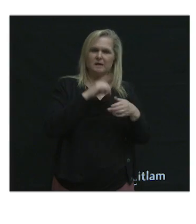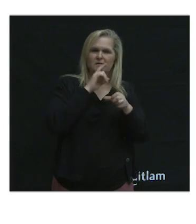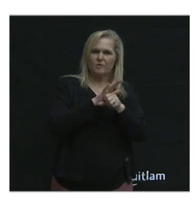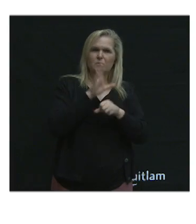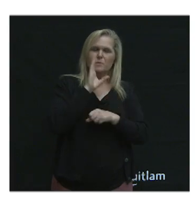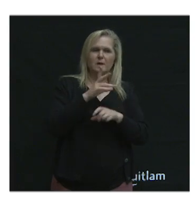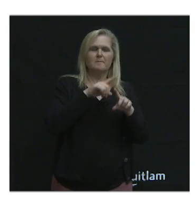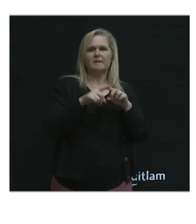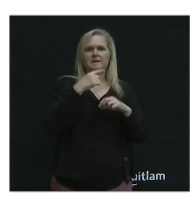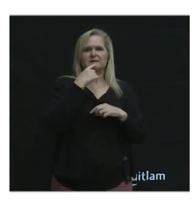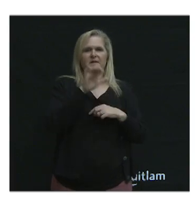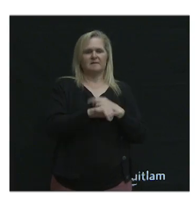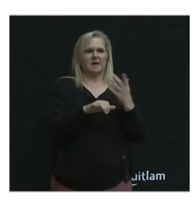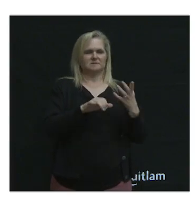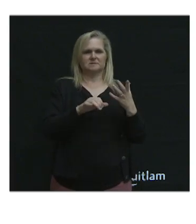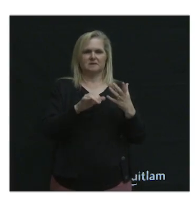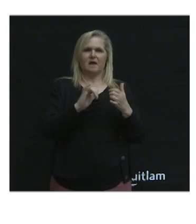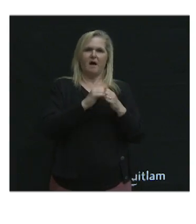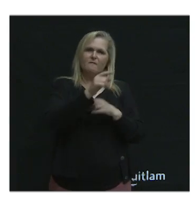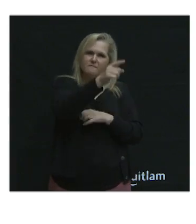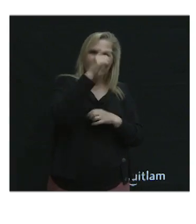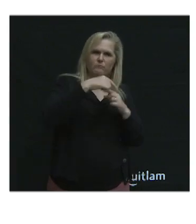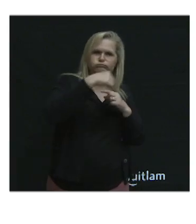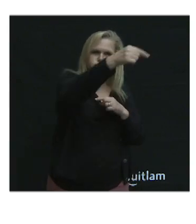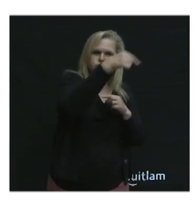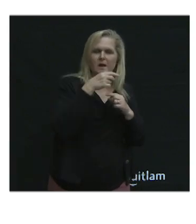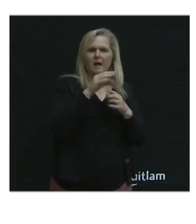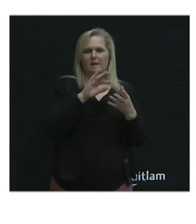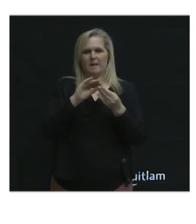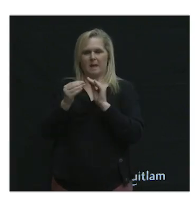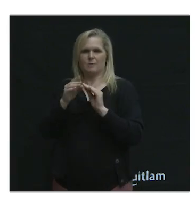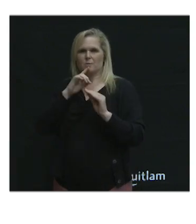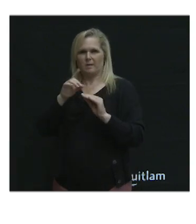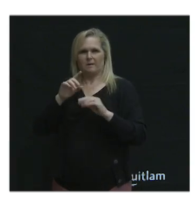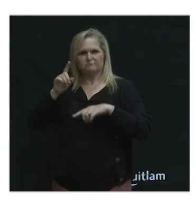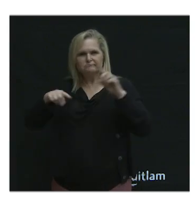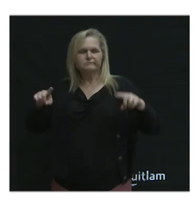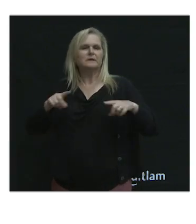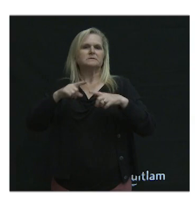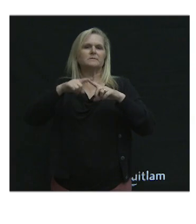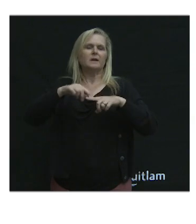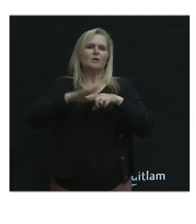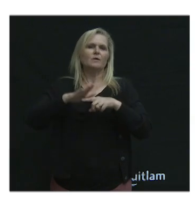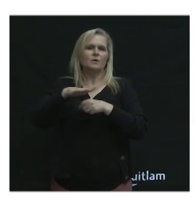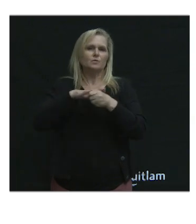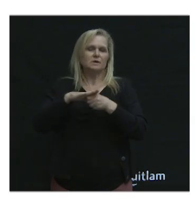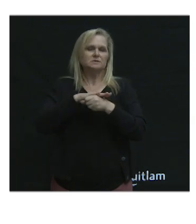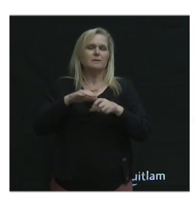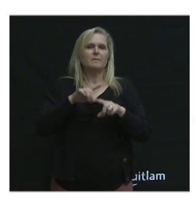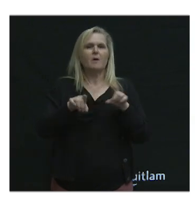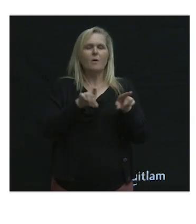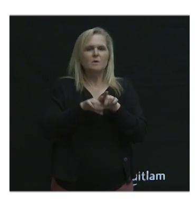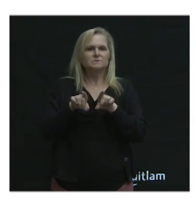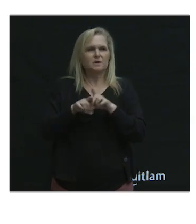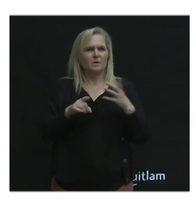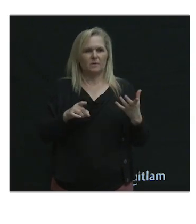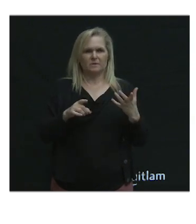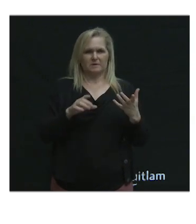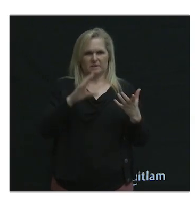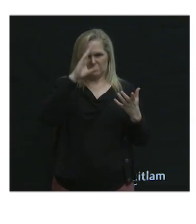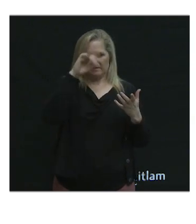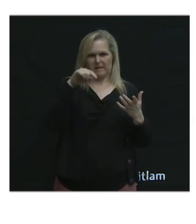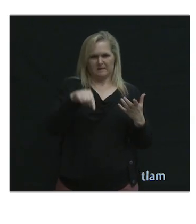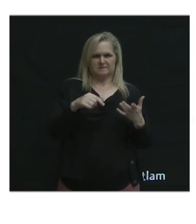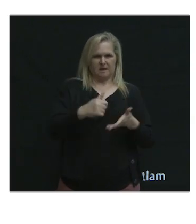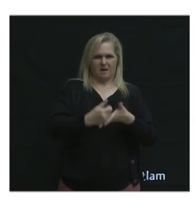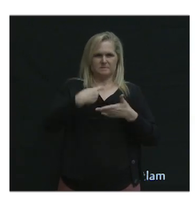different or the number is different depending on the region. Members also drive less. Part of that is